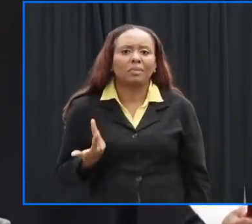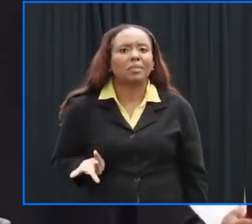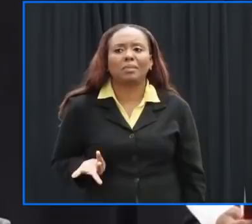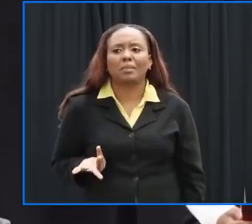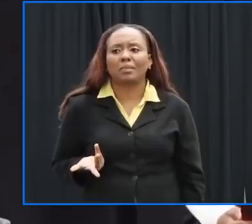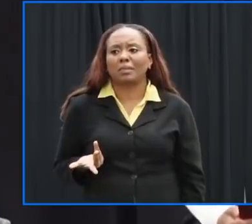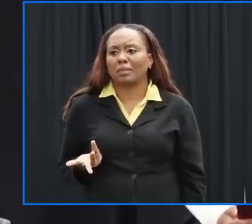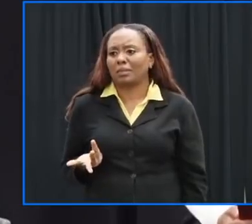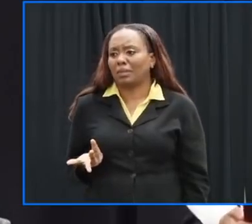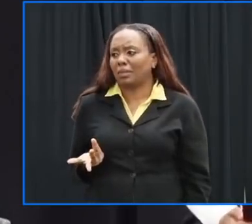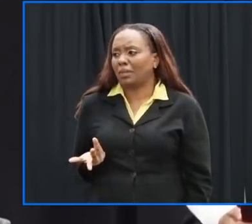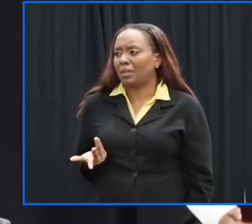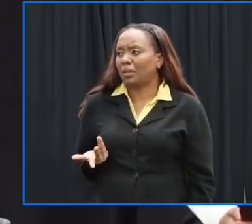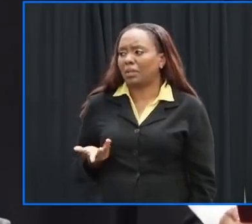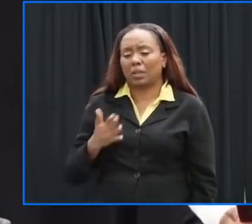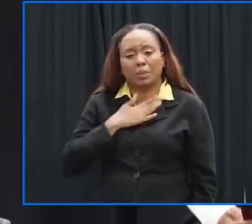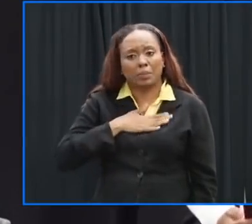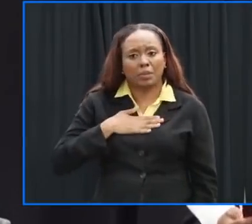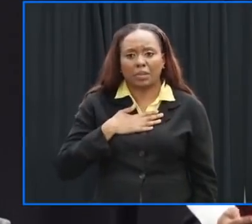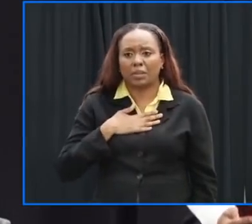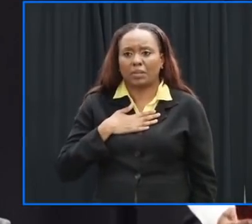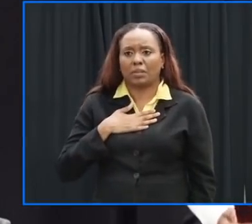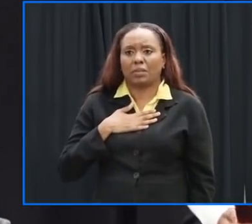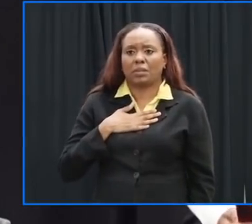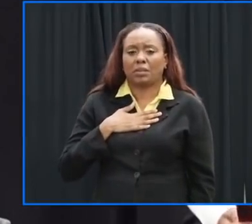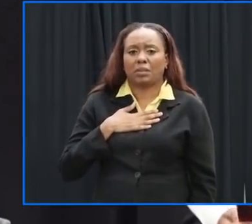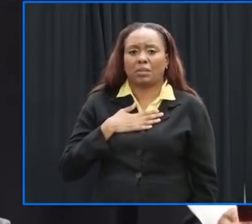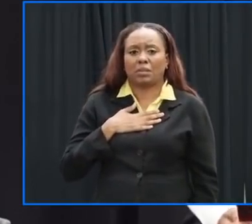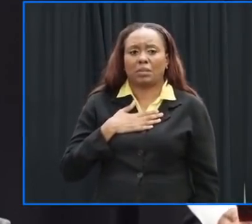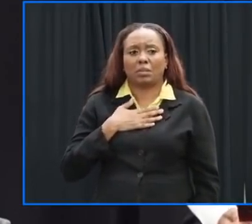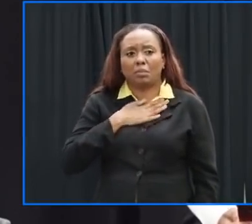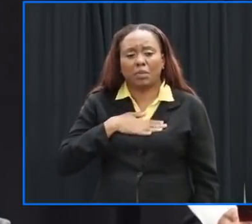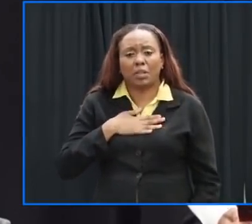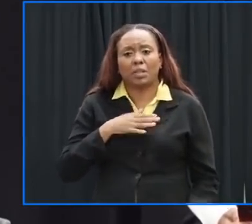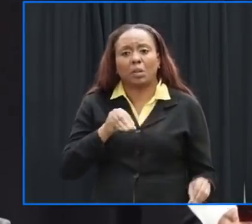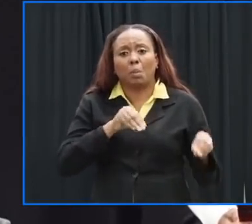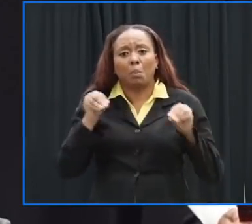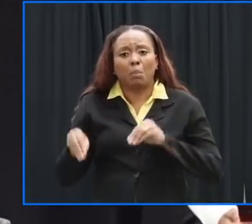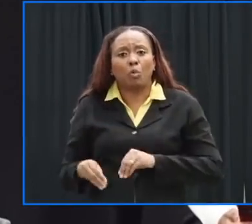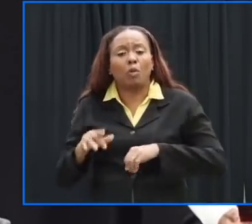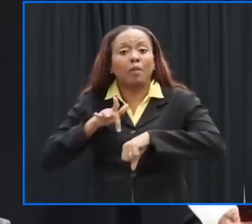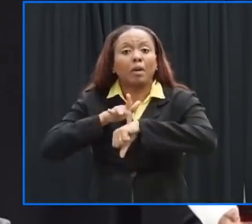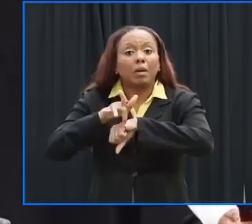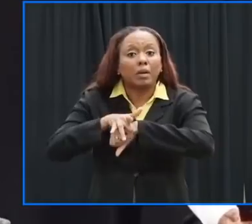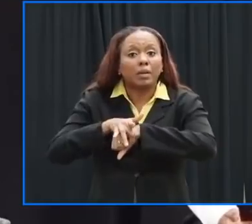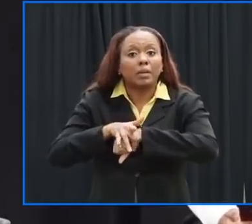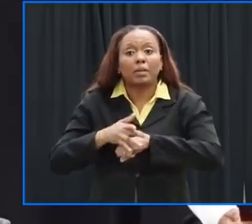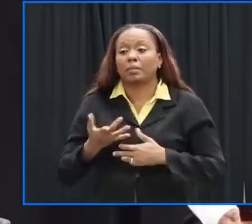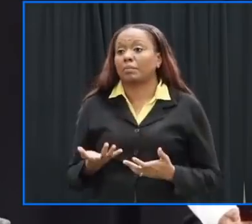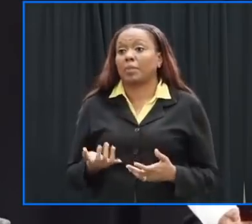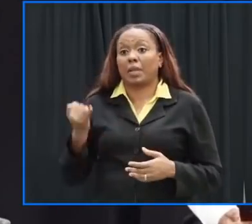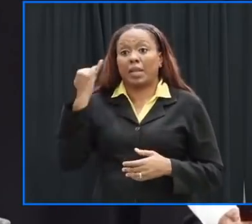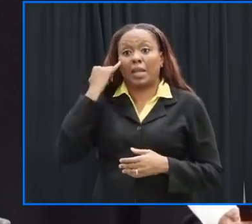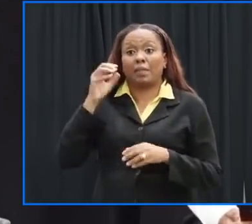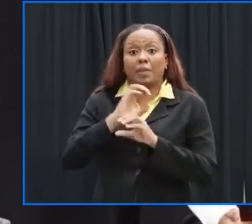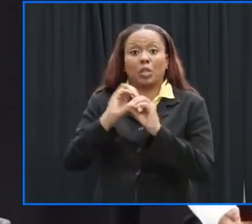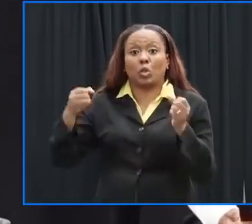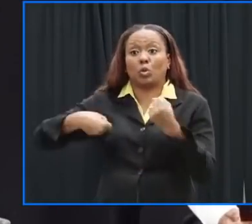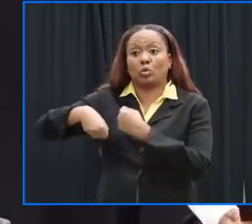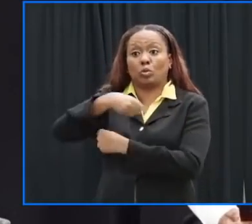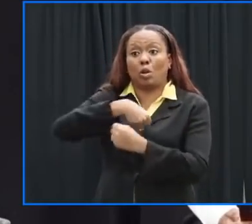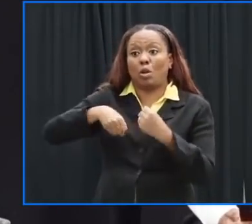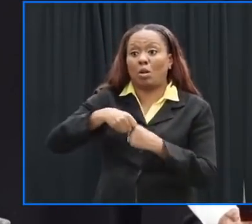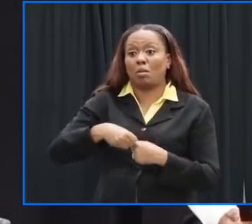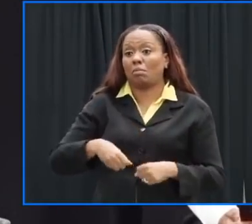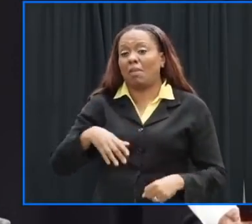asking those of you please to take in front before it takes you if it does not come you've been away